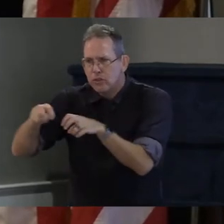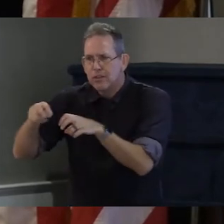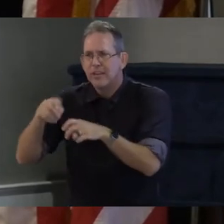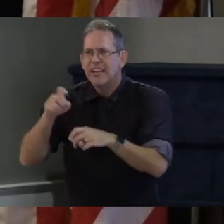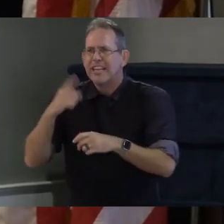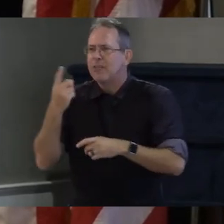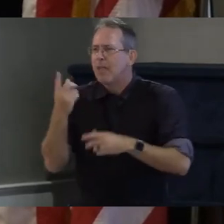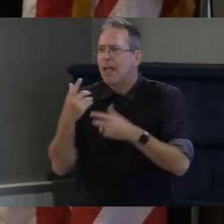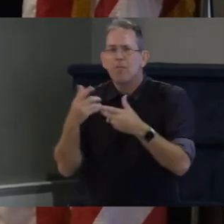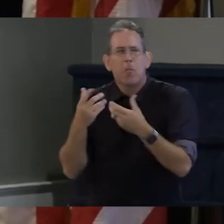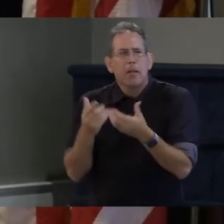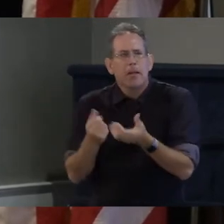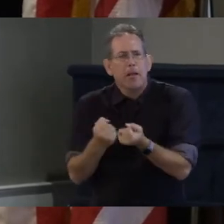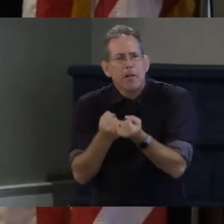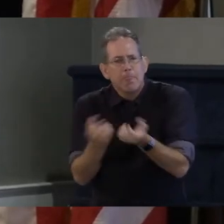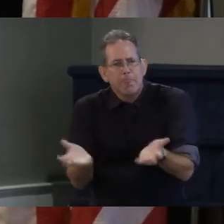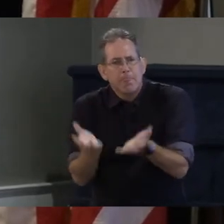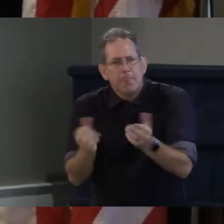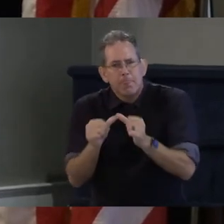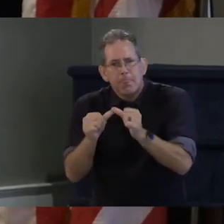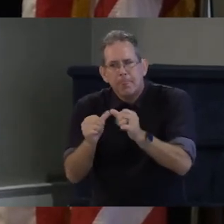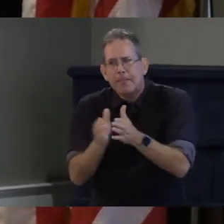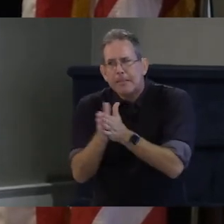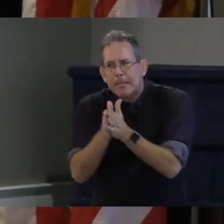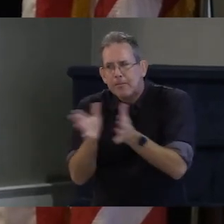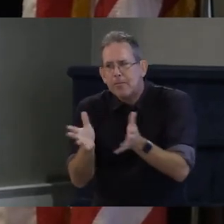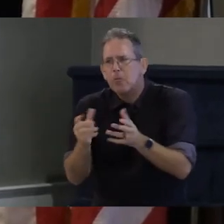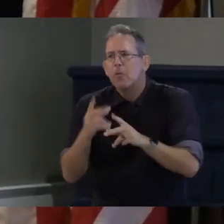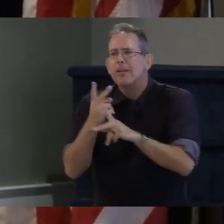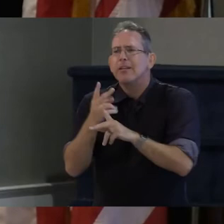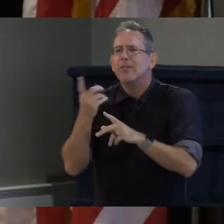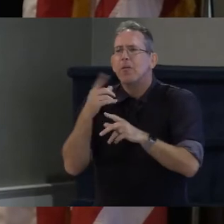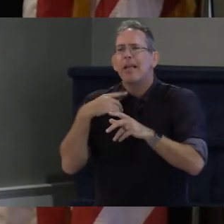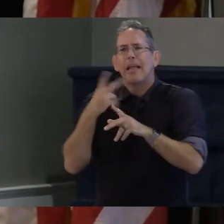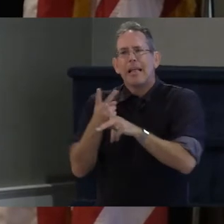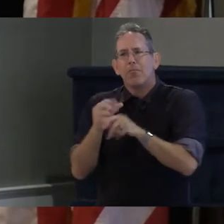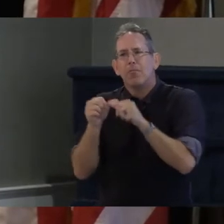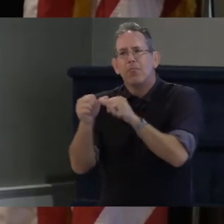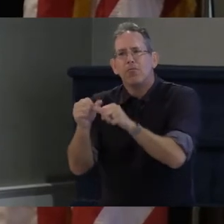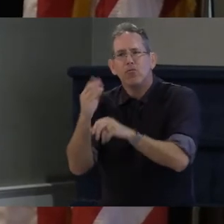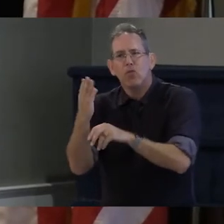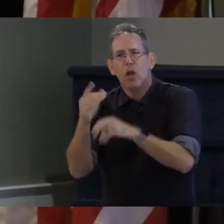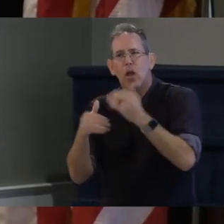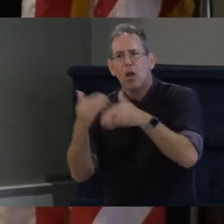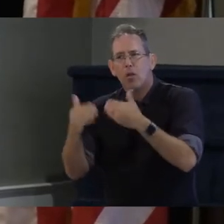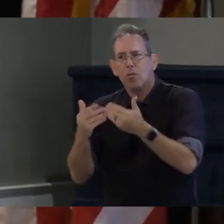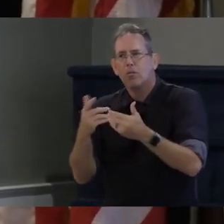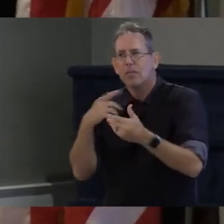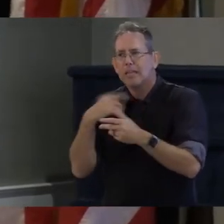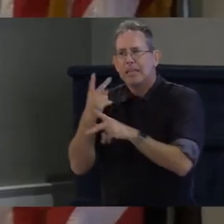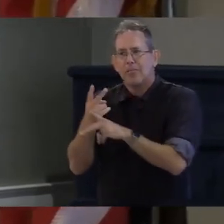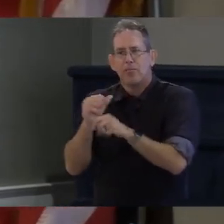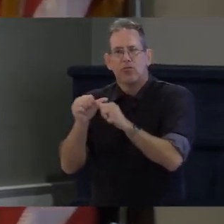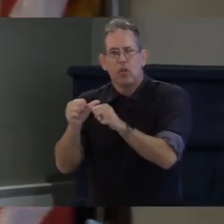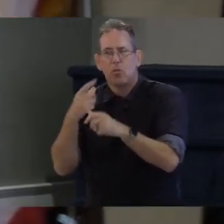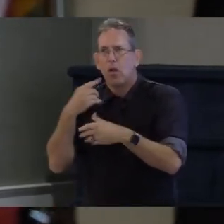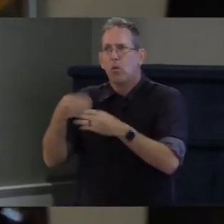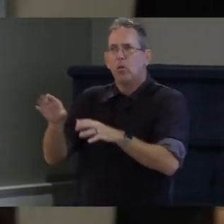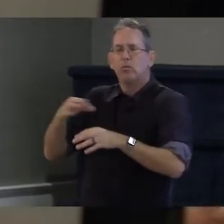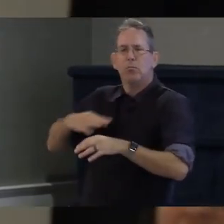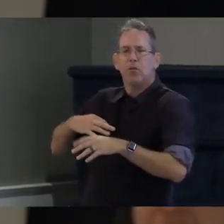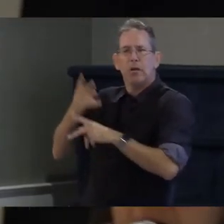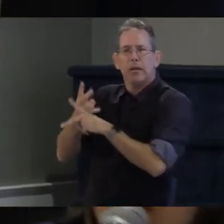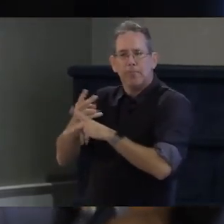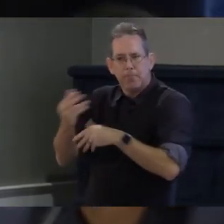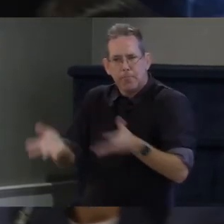in a in an uncomfortable position becca balen so uh fear of losing